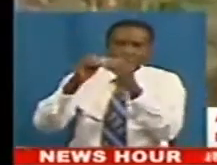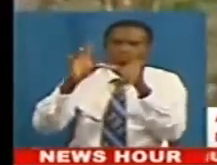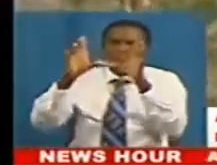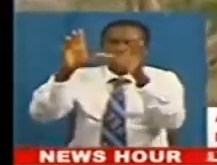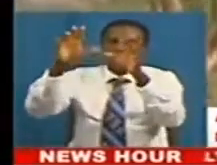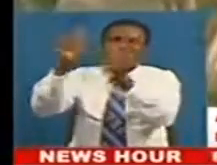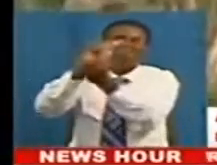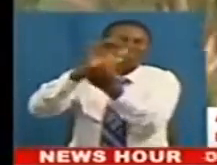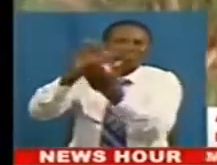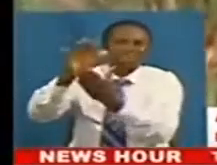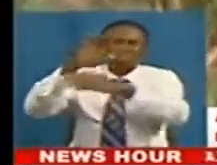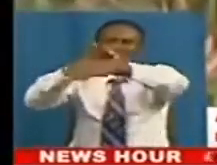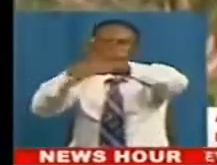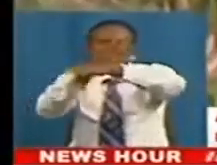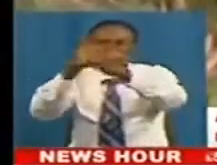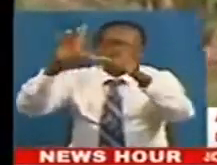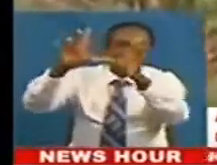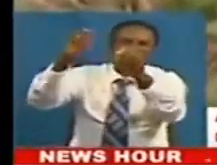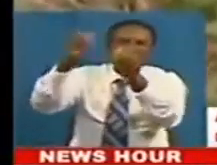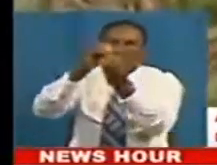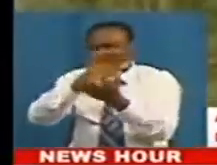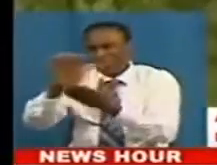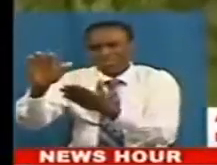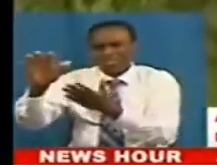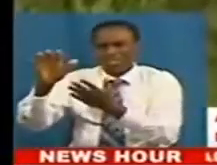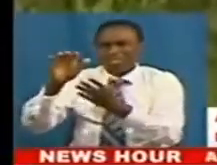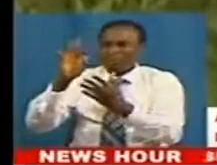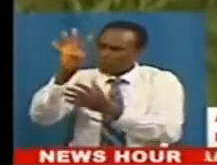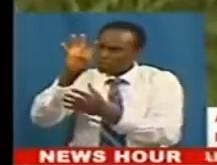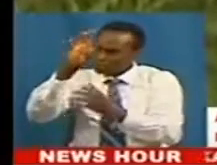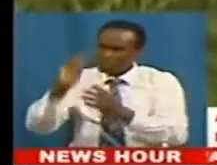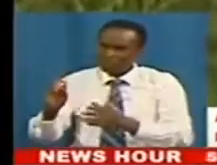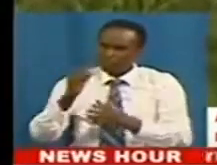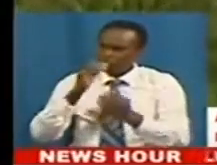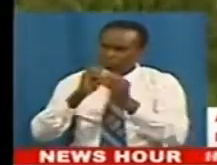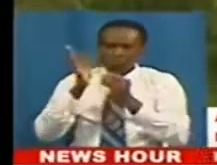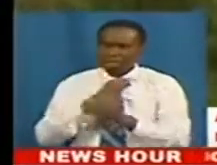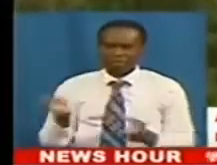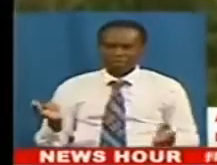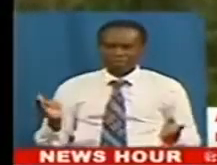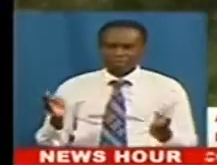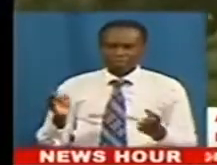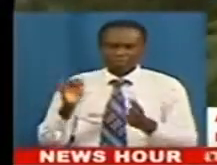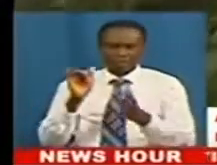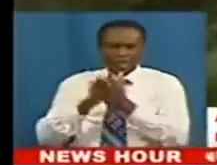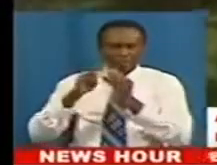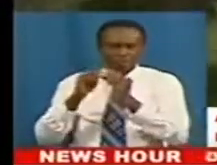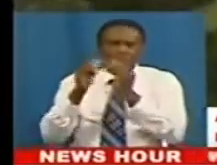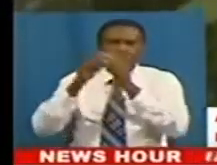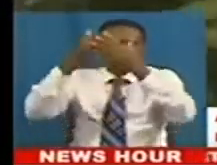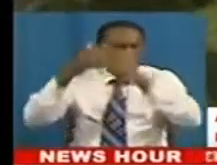affects farmers' security, increase poverty, and hampers the overall economy of the country.